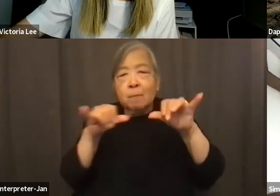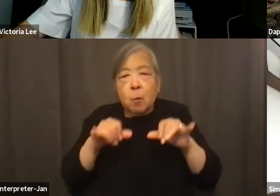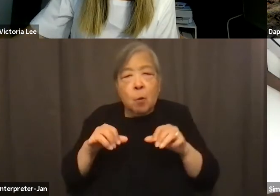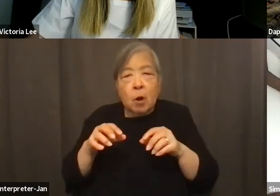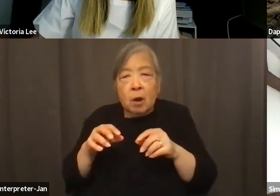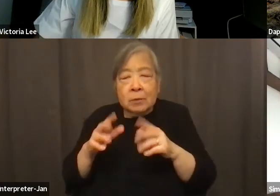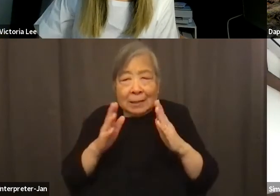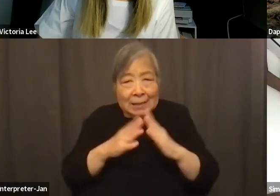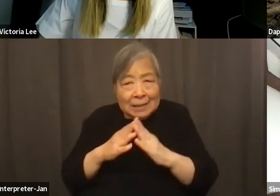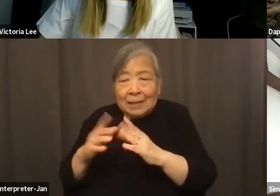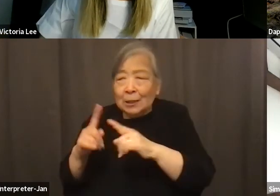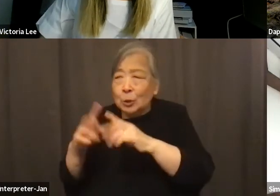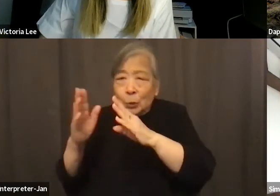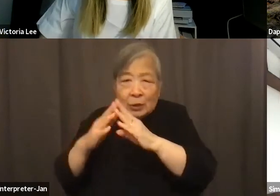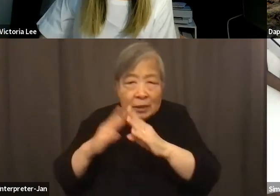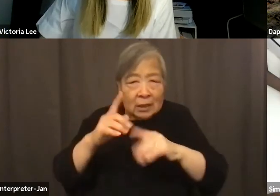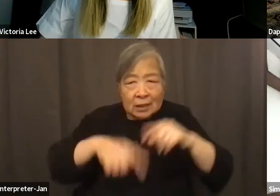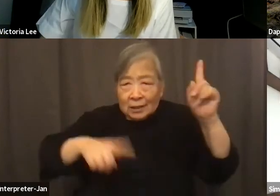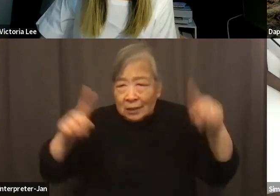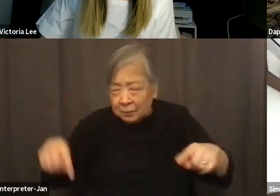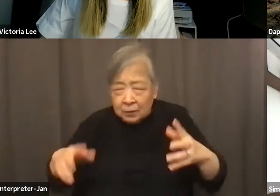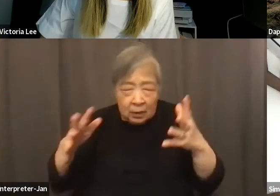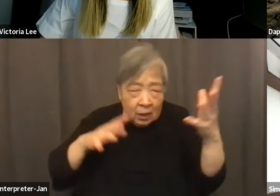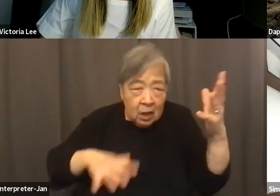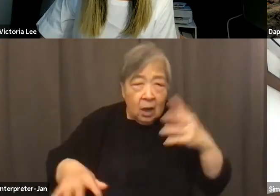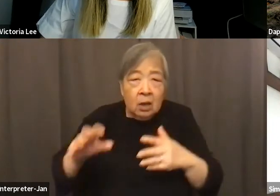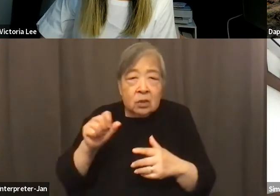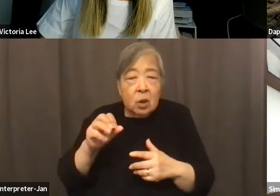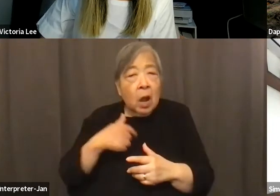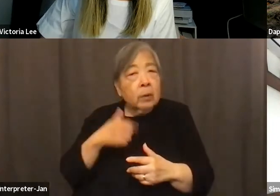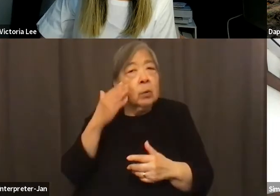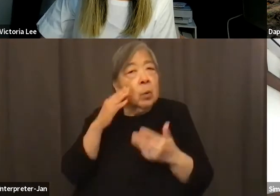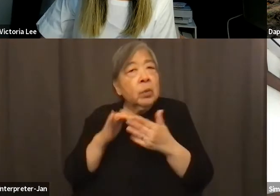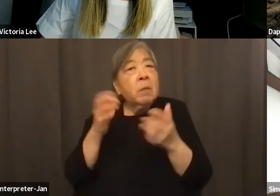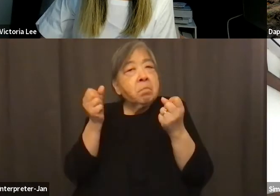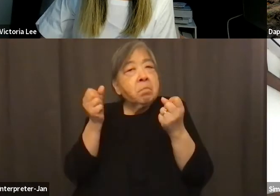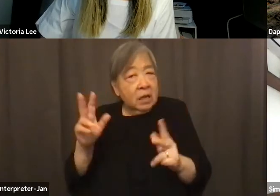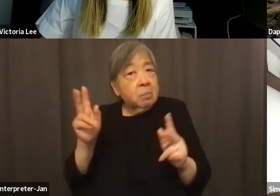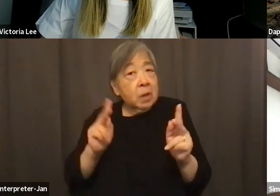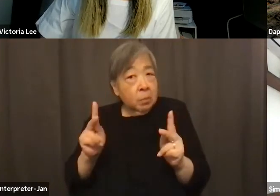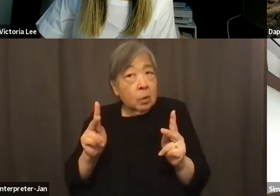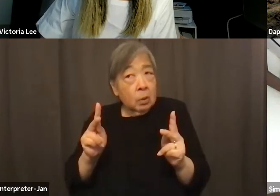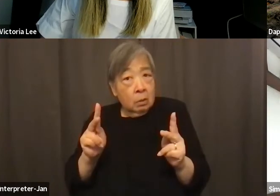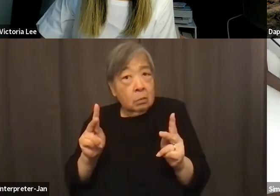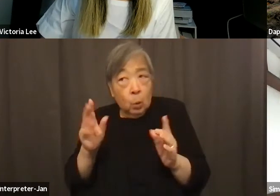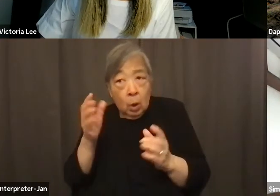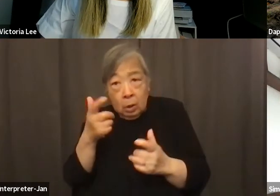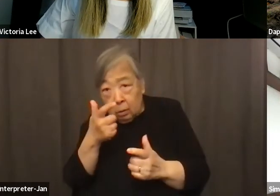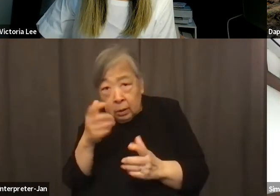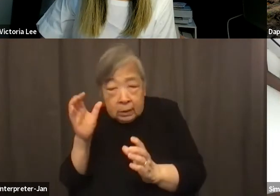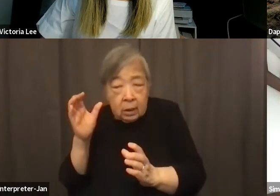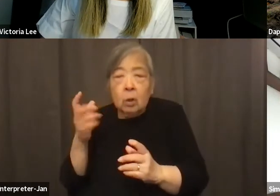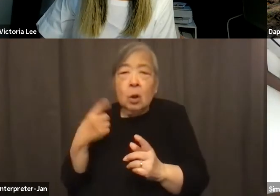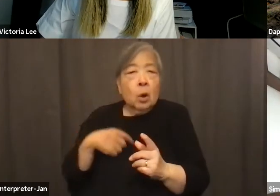from city to city and jurisdiction to jurisdiction. So, I know that a lot of people that are listening in, we were talking earlier about,